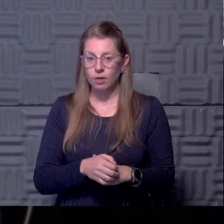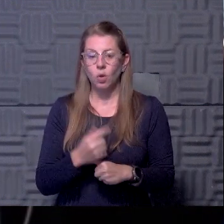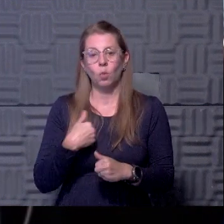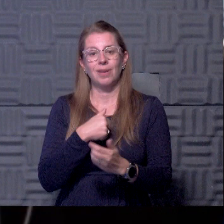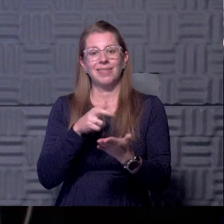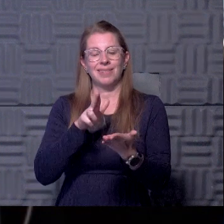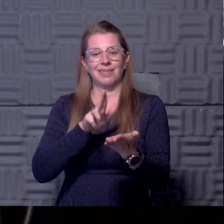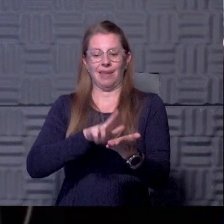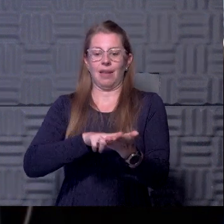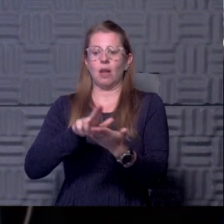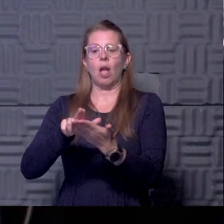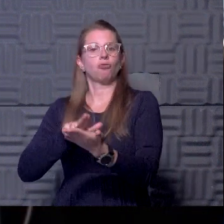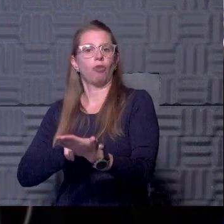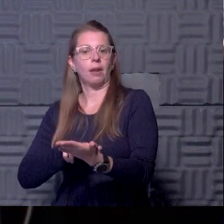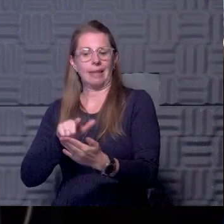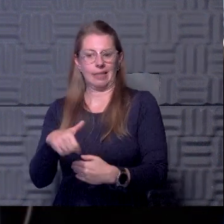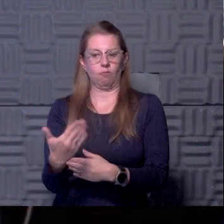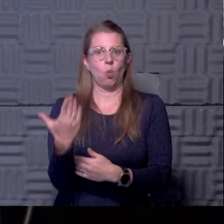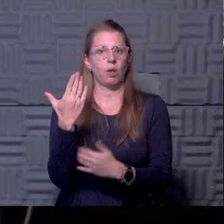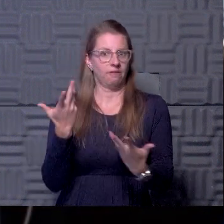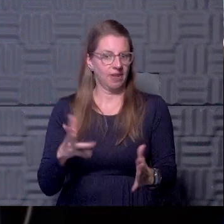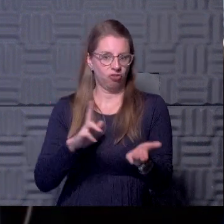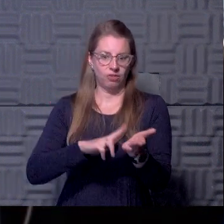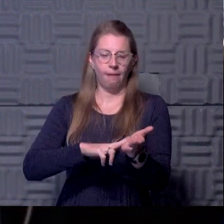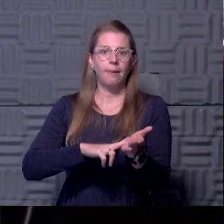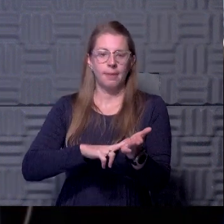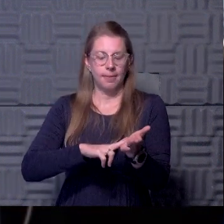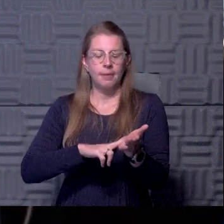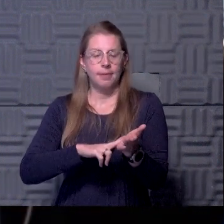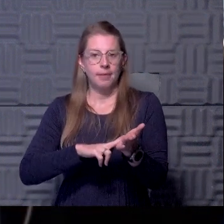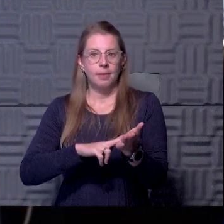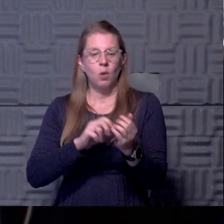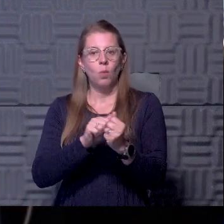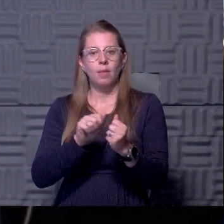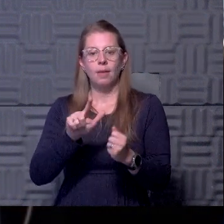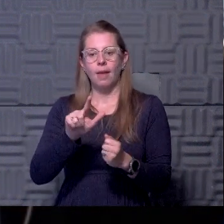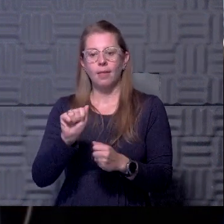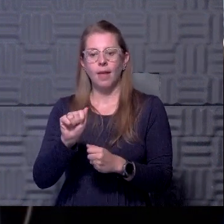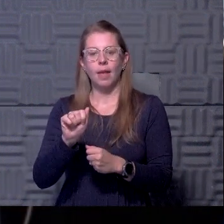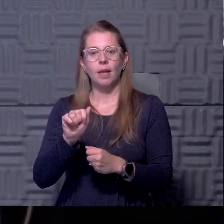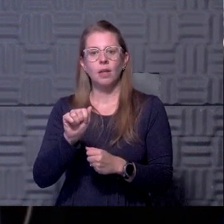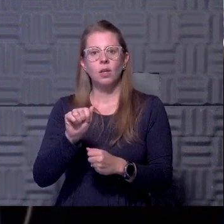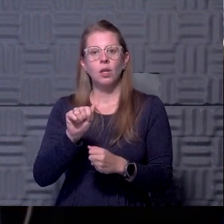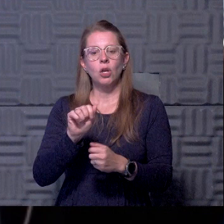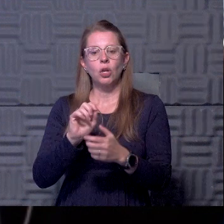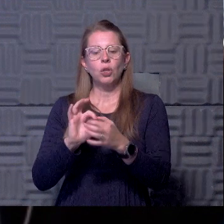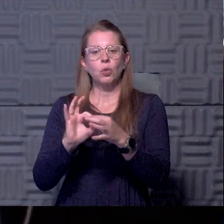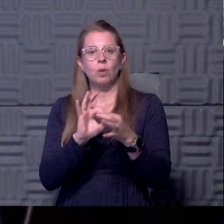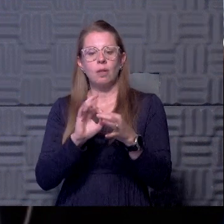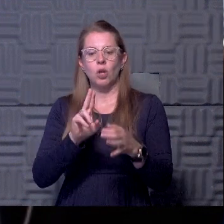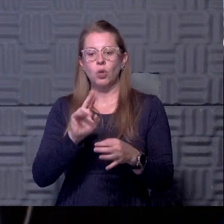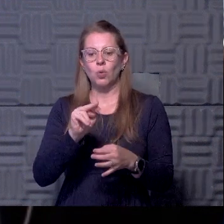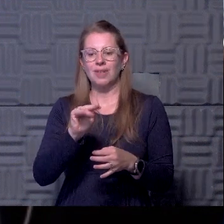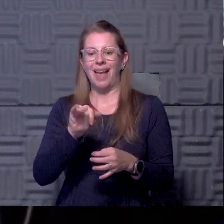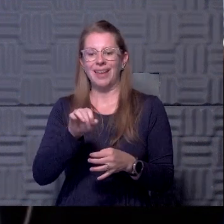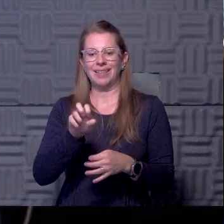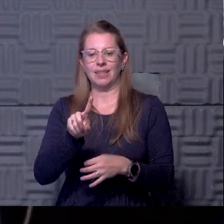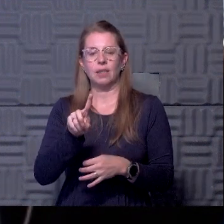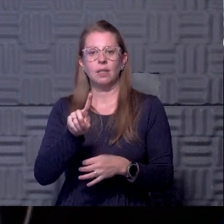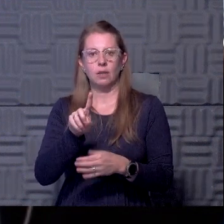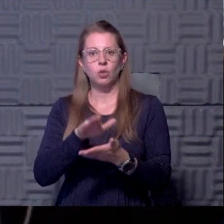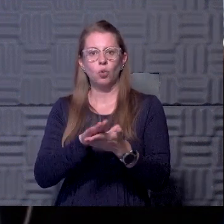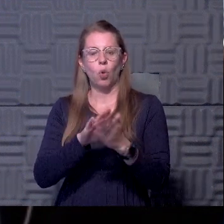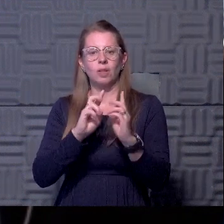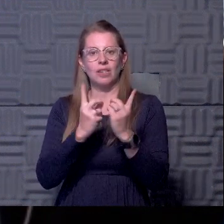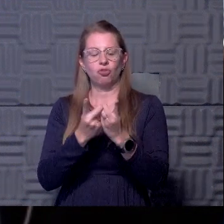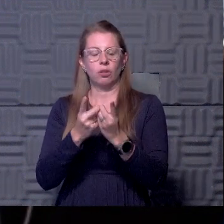just, um, this morning actually with, uh, LA United school district. So we're the largest school district in California.